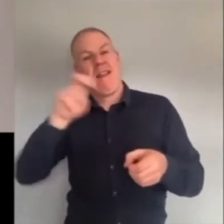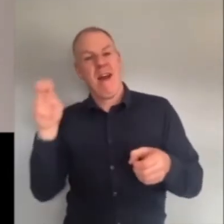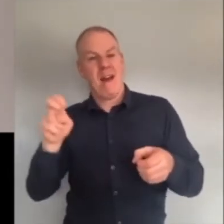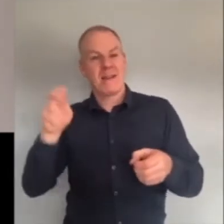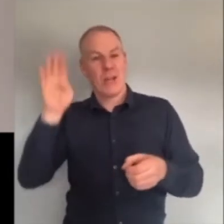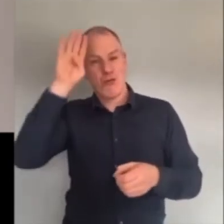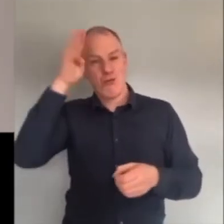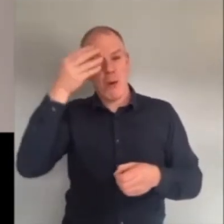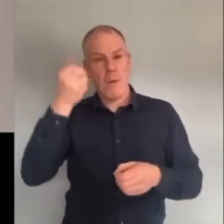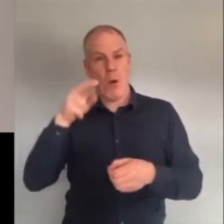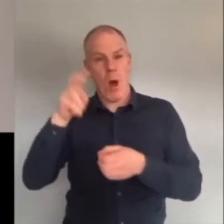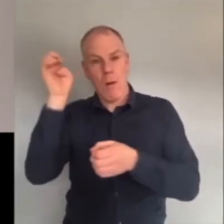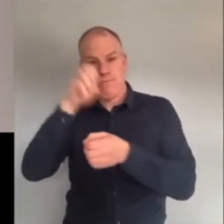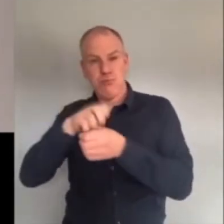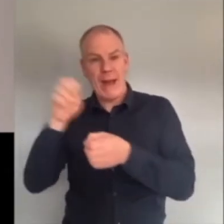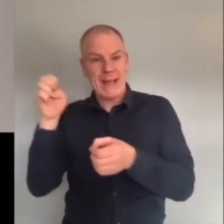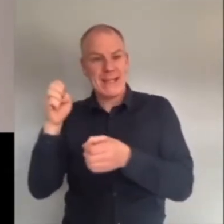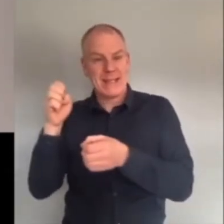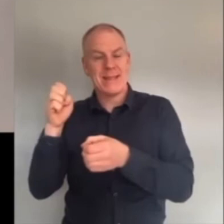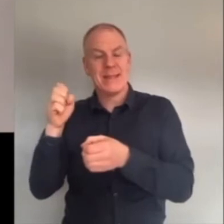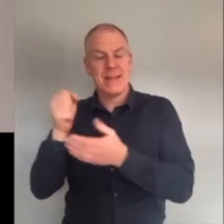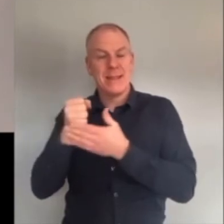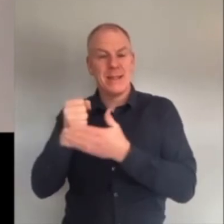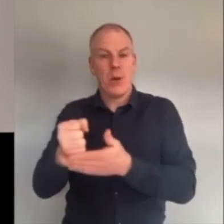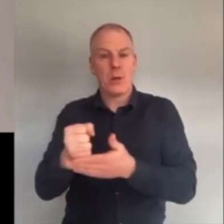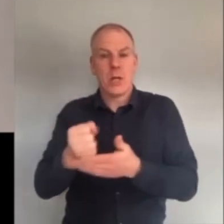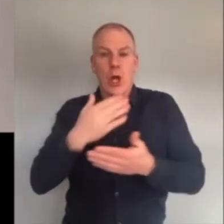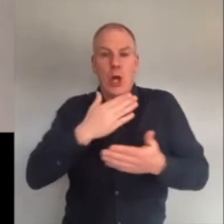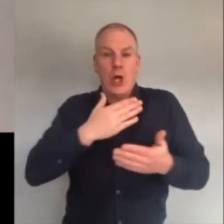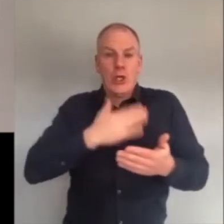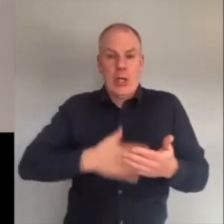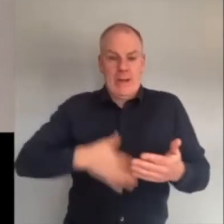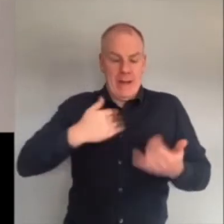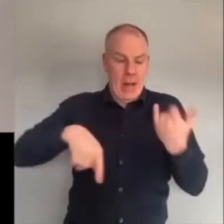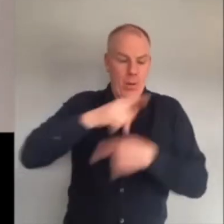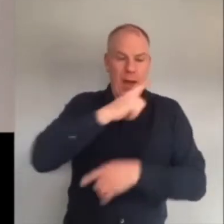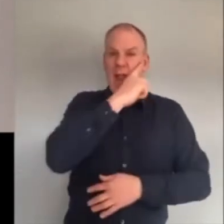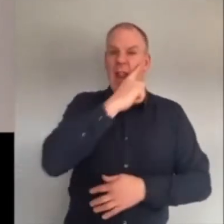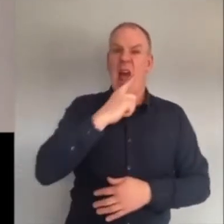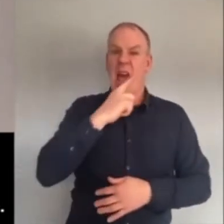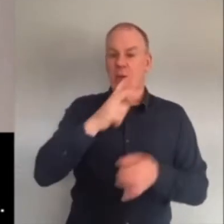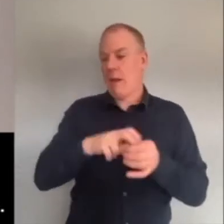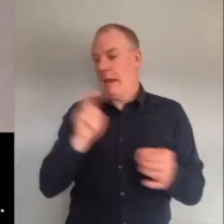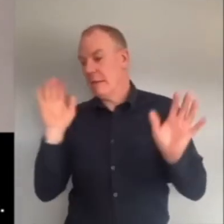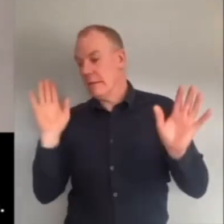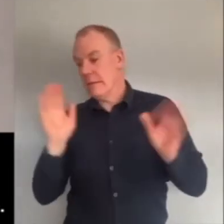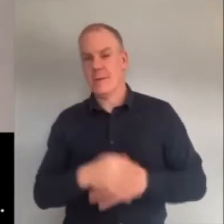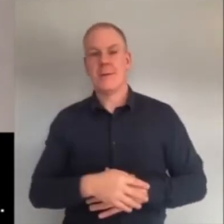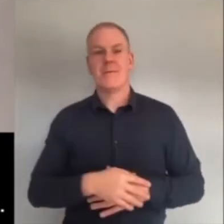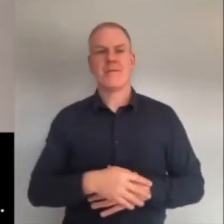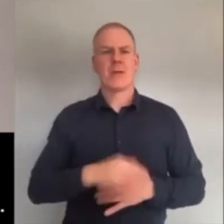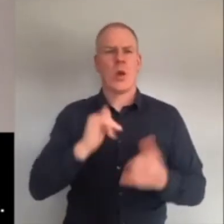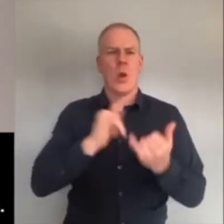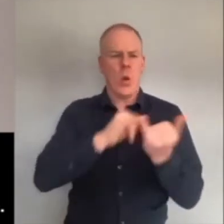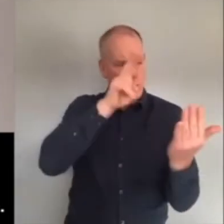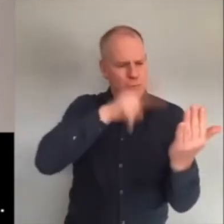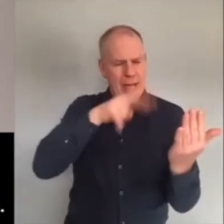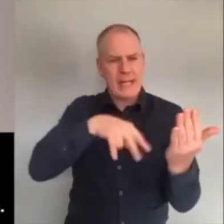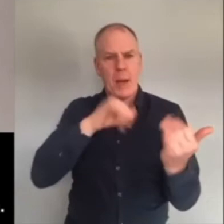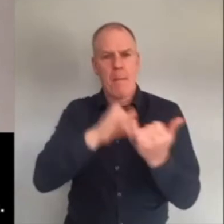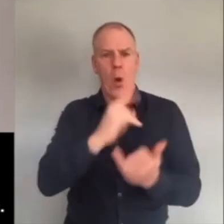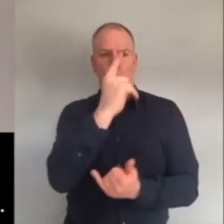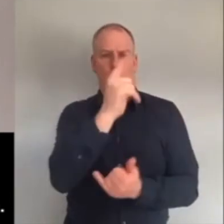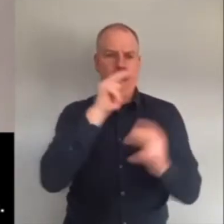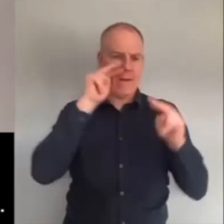readers is my impression. They think we're just lying now and they have walked out on us. So our readerships have become more homogenous